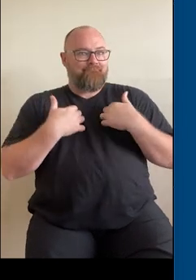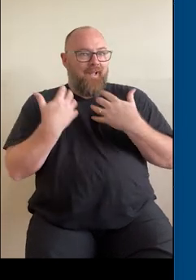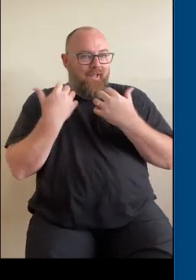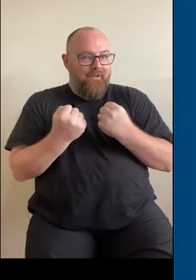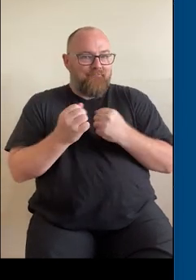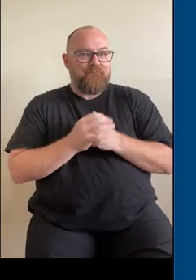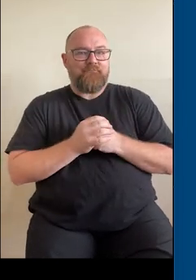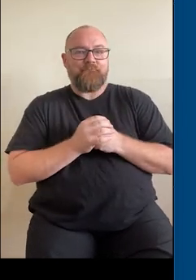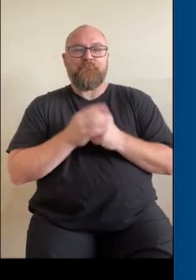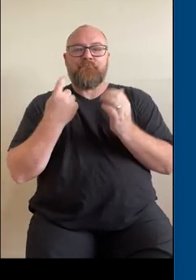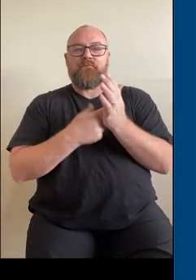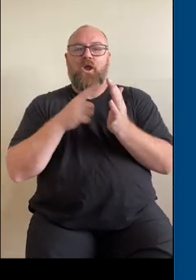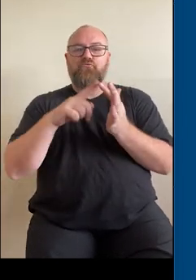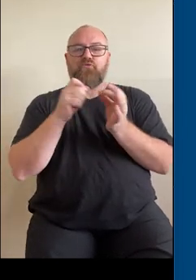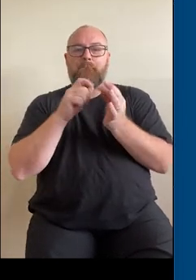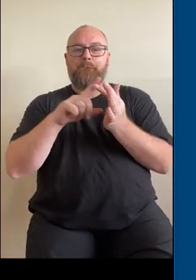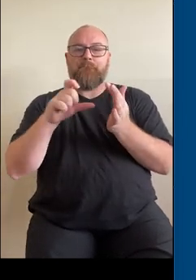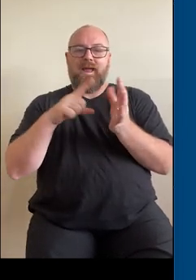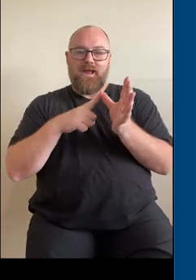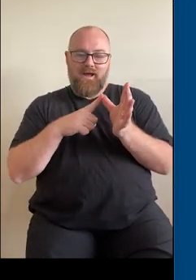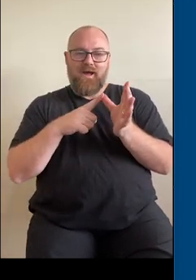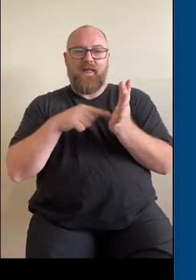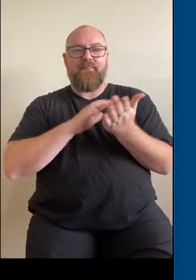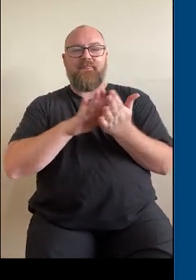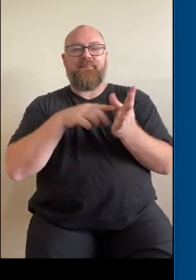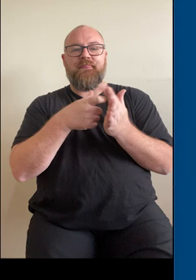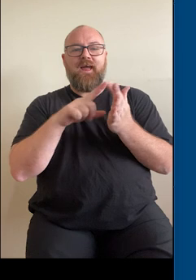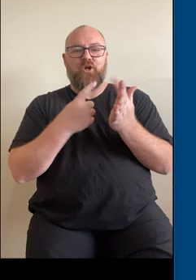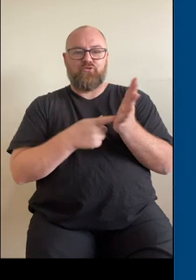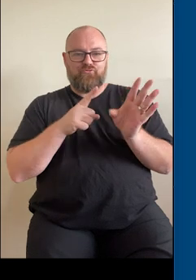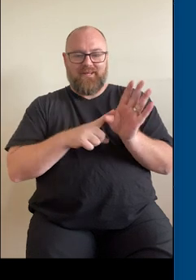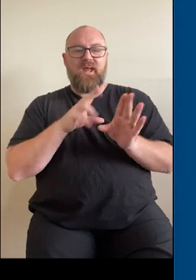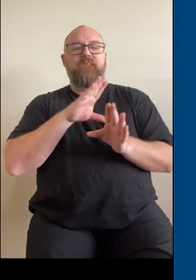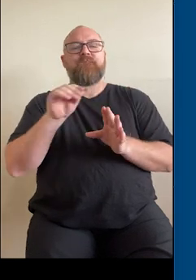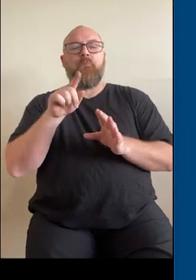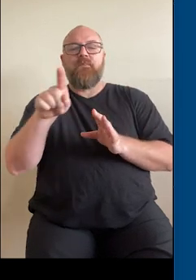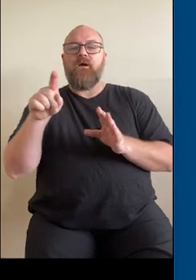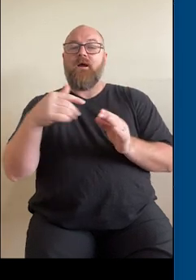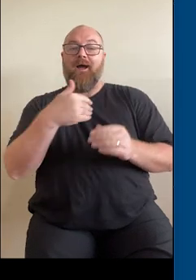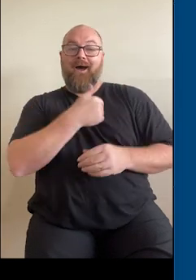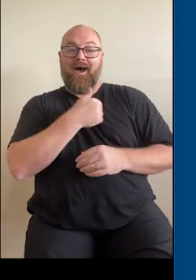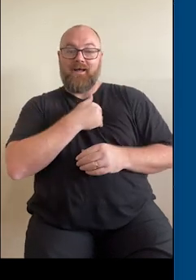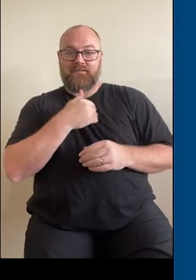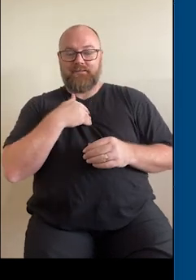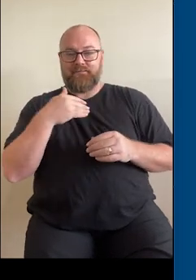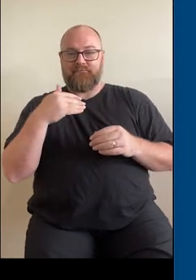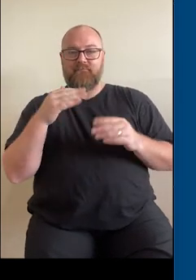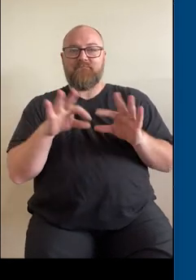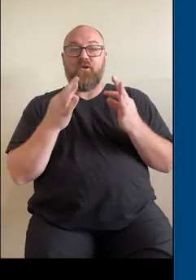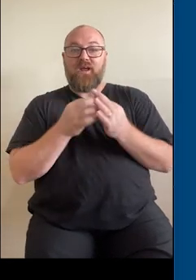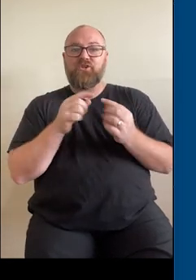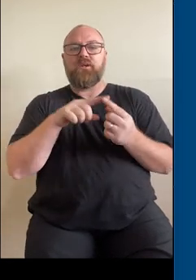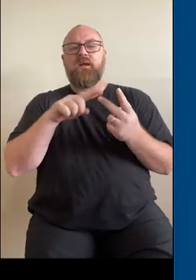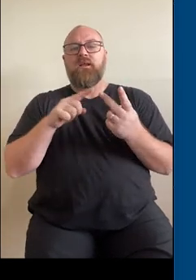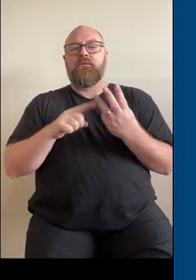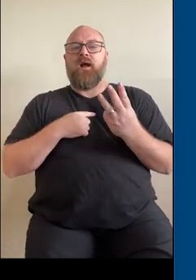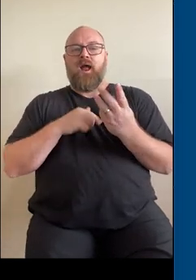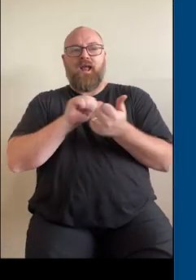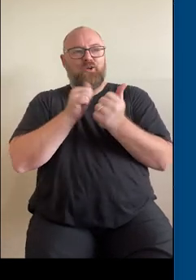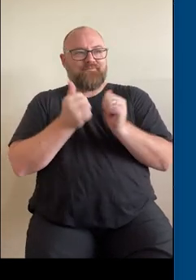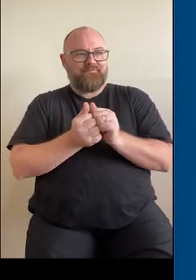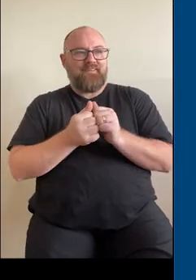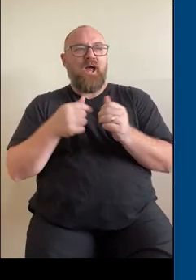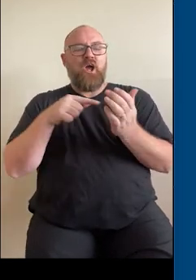to introduce Rebecca Thackeray from the Heart Foundation, thanks for joining us Rebecca, and my colleague Tunde Kator